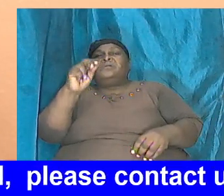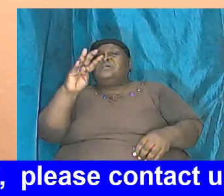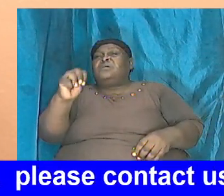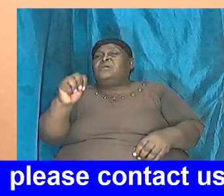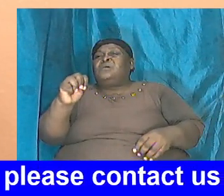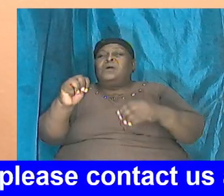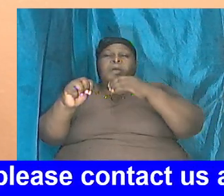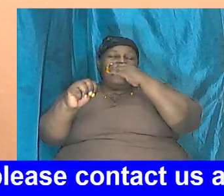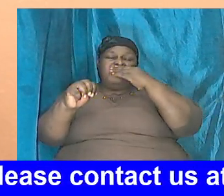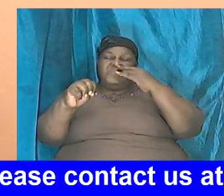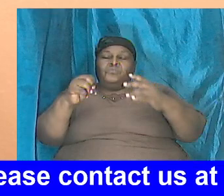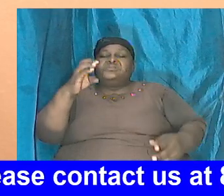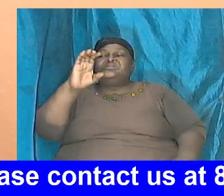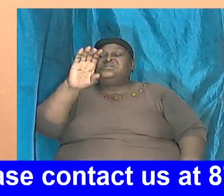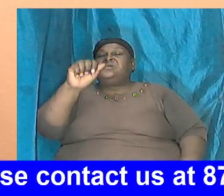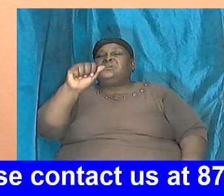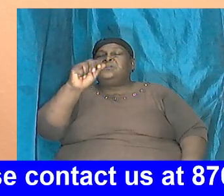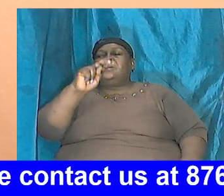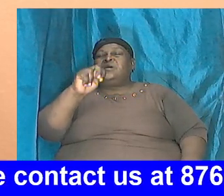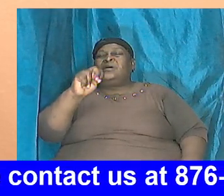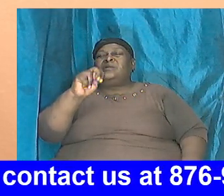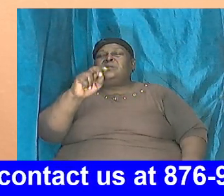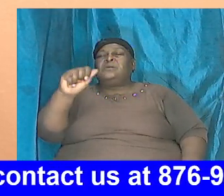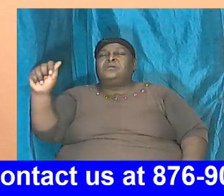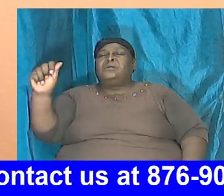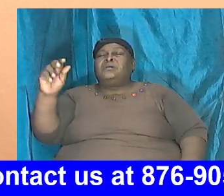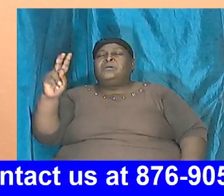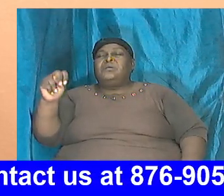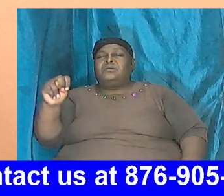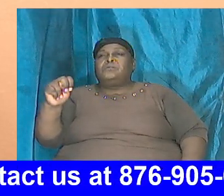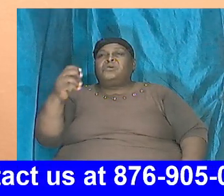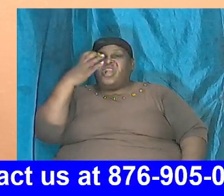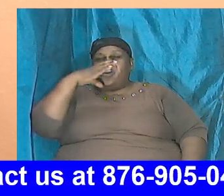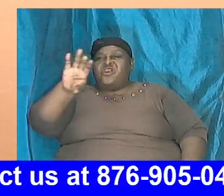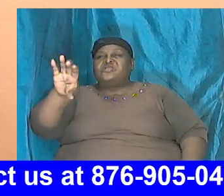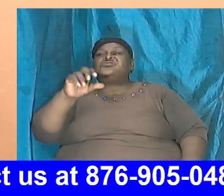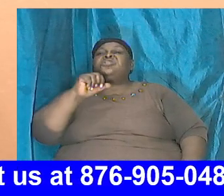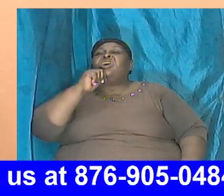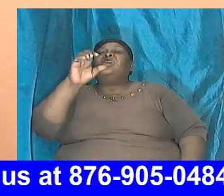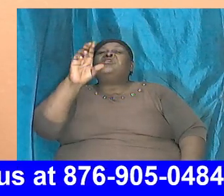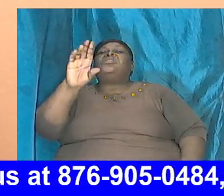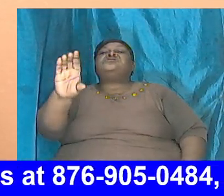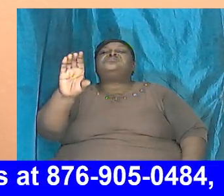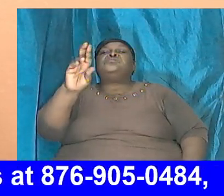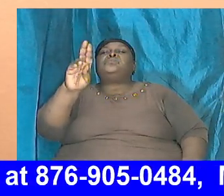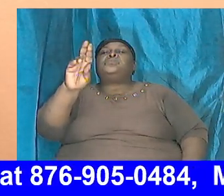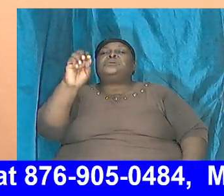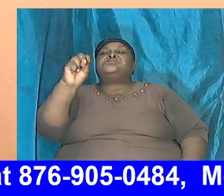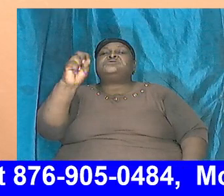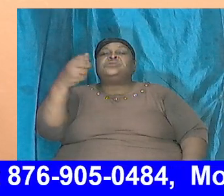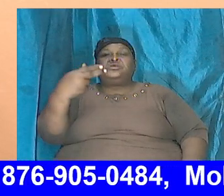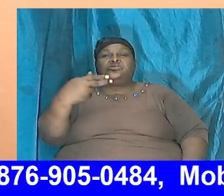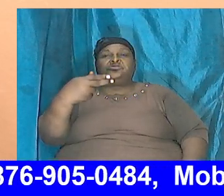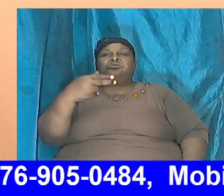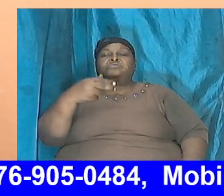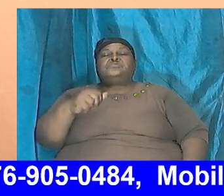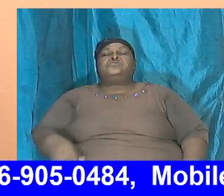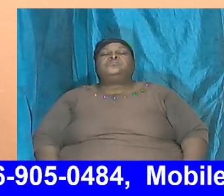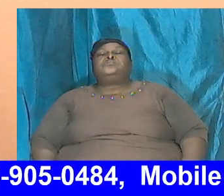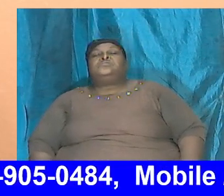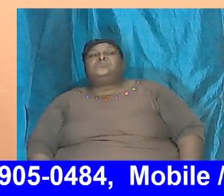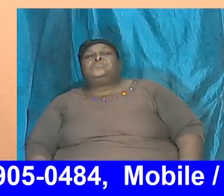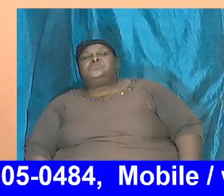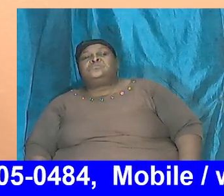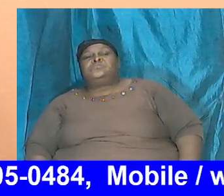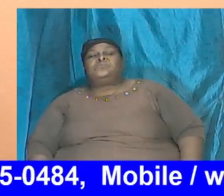Canaan that was cursed not Cush so don't let anybody tell you that again and we just looked at that but we are going to